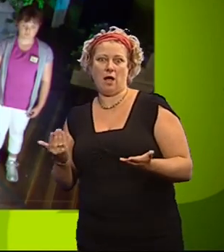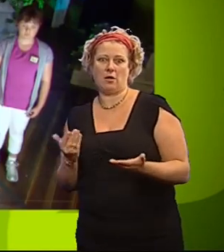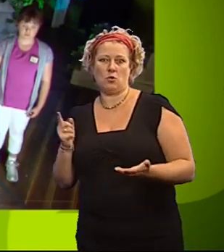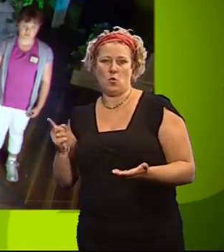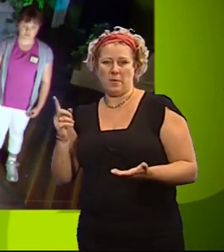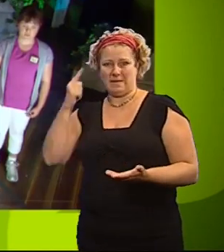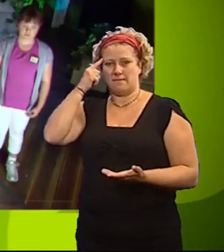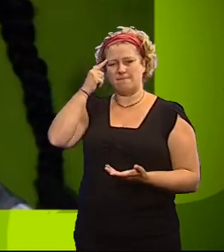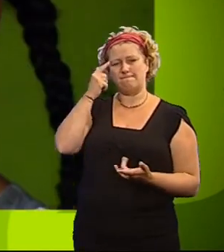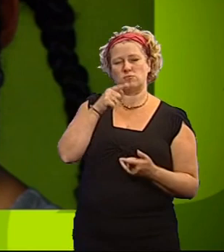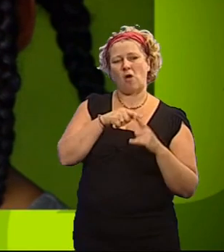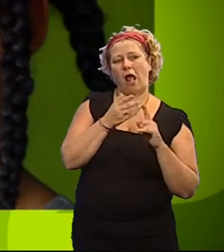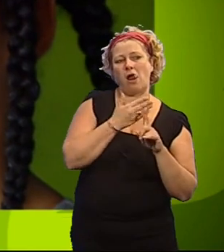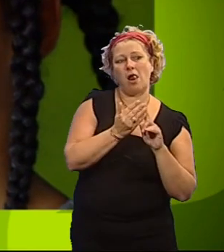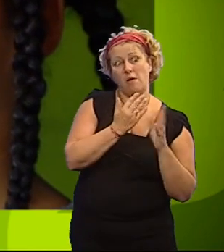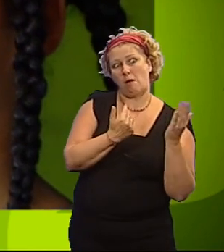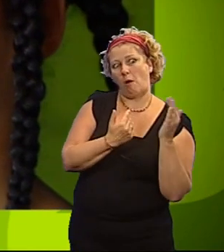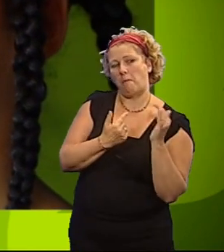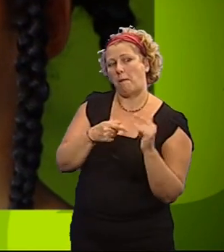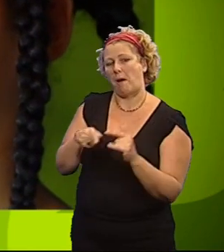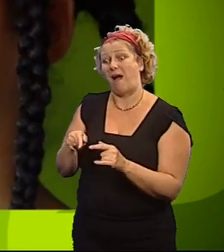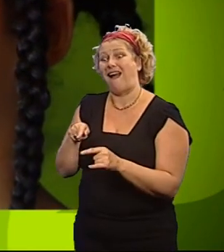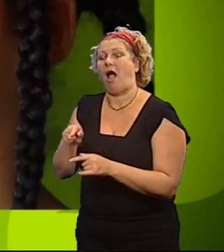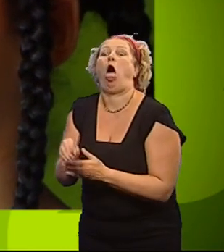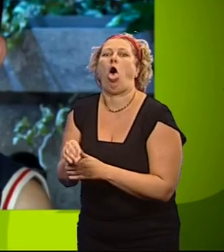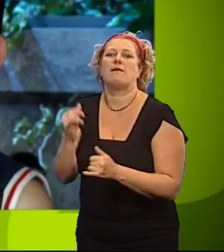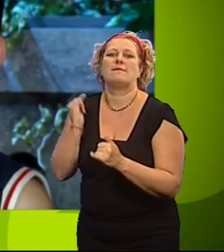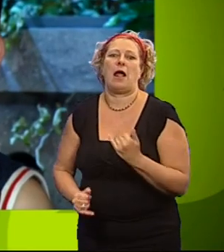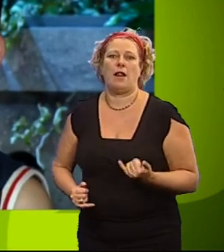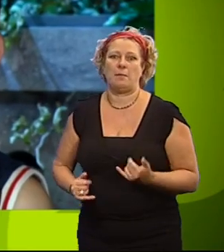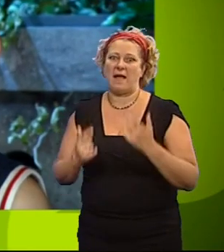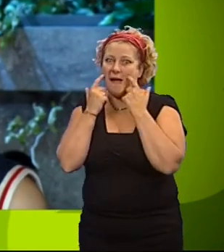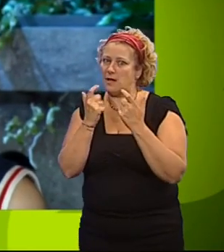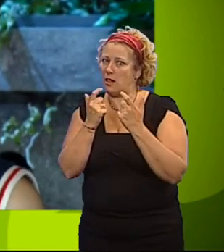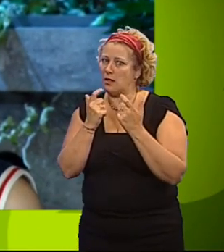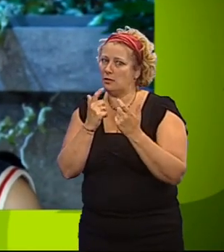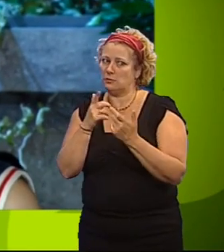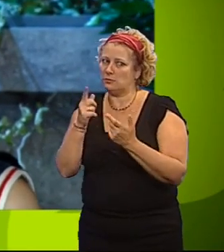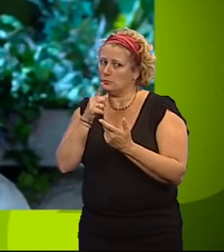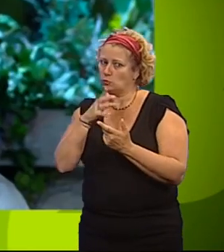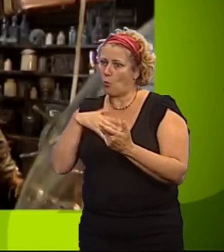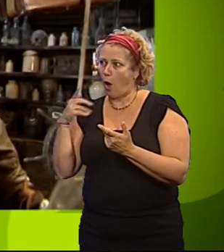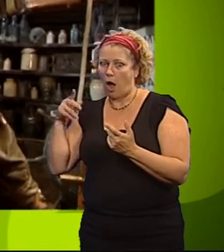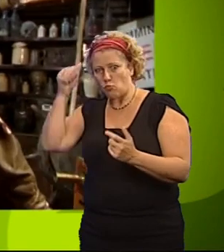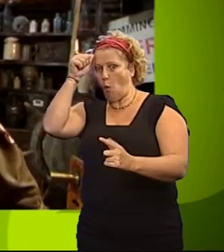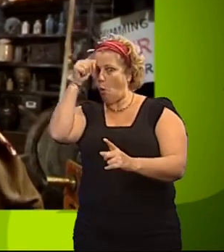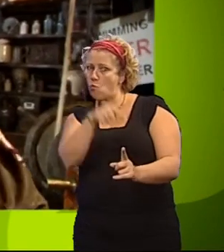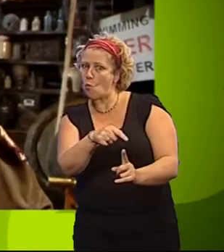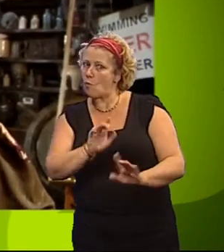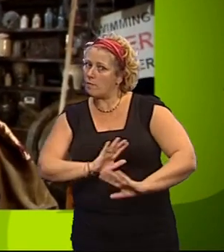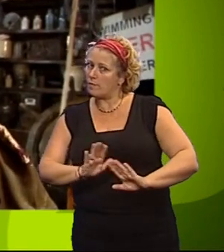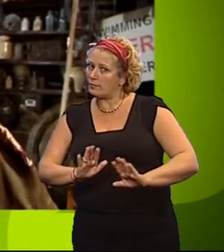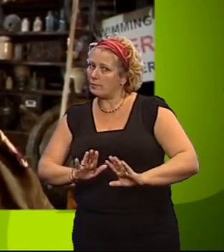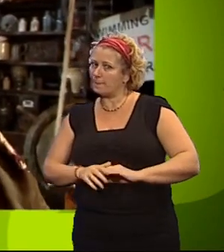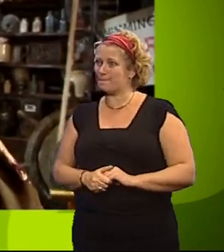your powers of persuasion to fail this task. But be careful. You don't want to be detected. Underhand